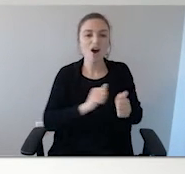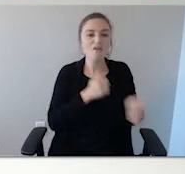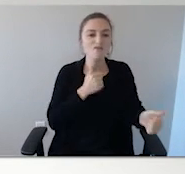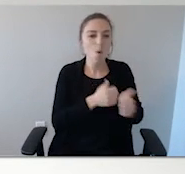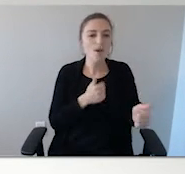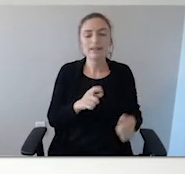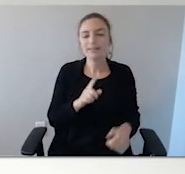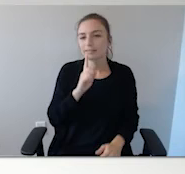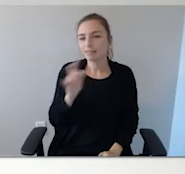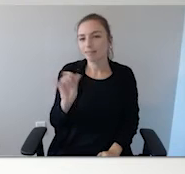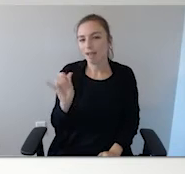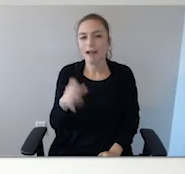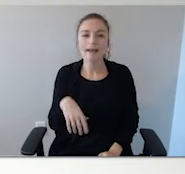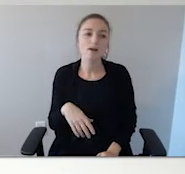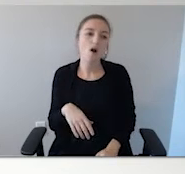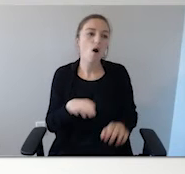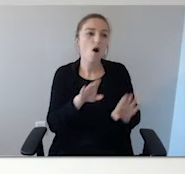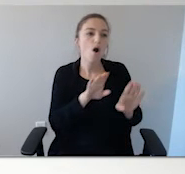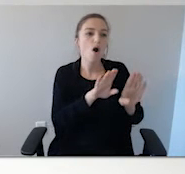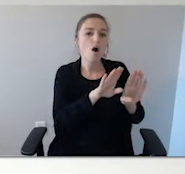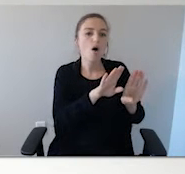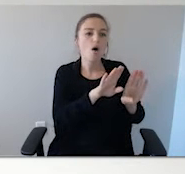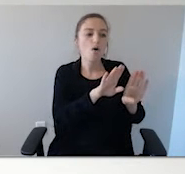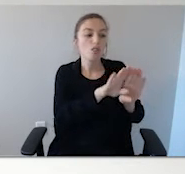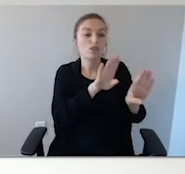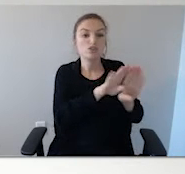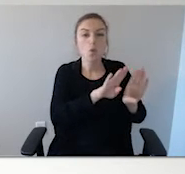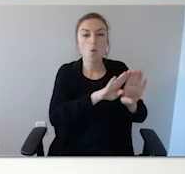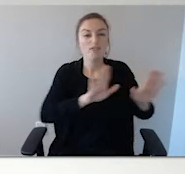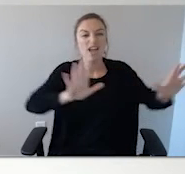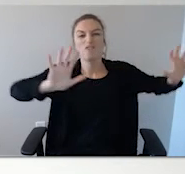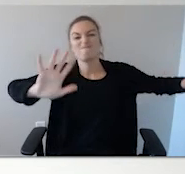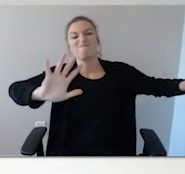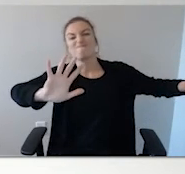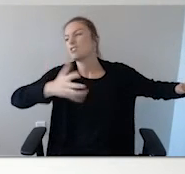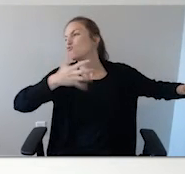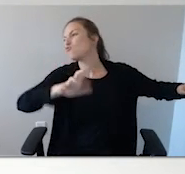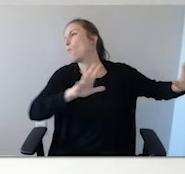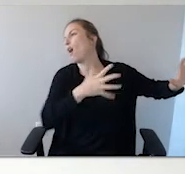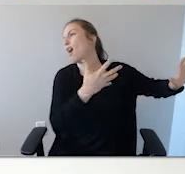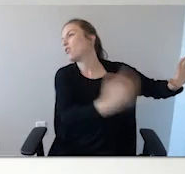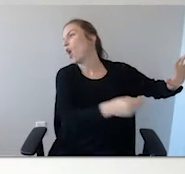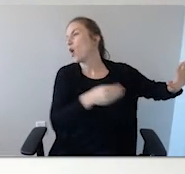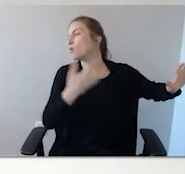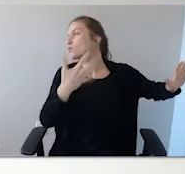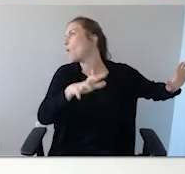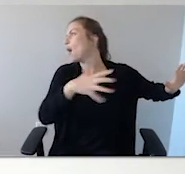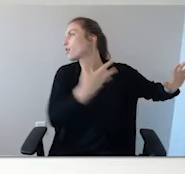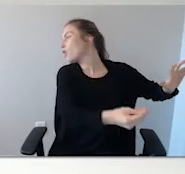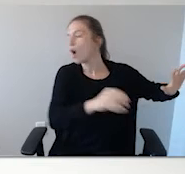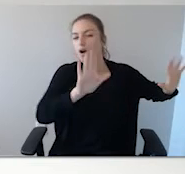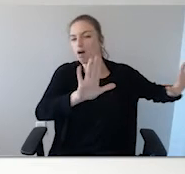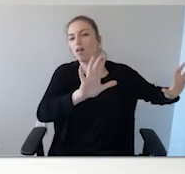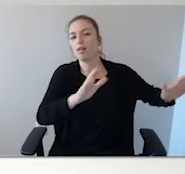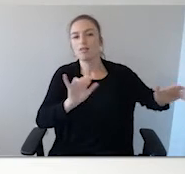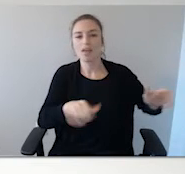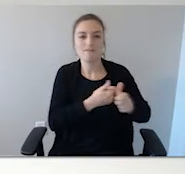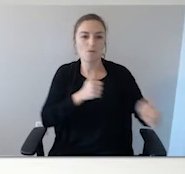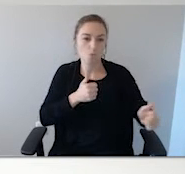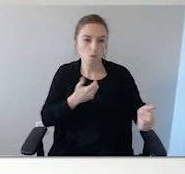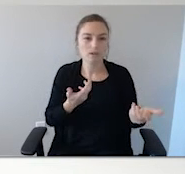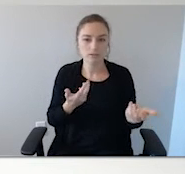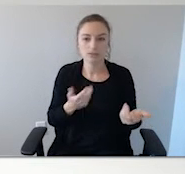Avoidance is when they're like, think of it this way. They put their hands on the door jamb and there's no way they're going in. They're pushing to stay away from the area. That's avoidance.